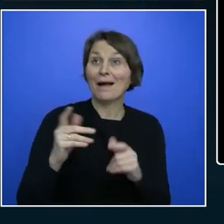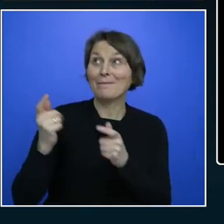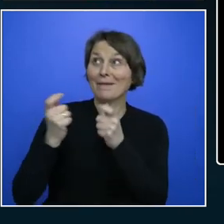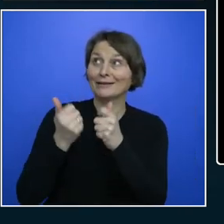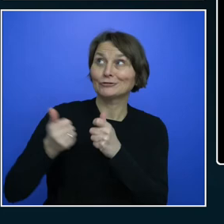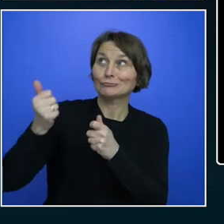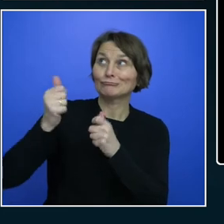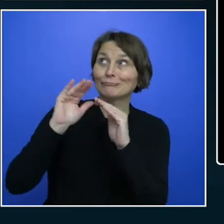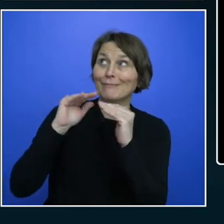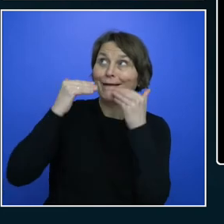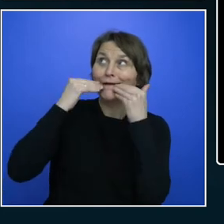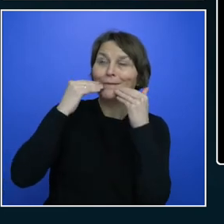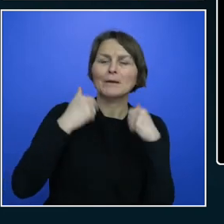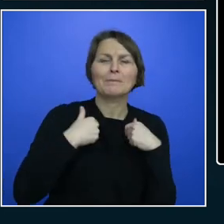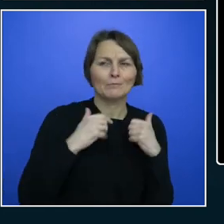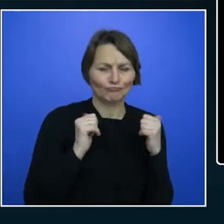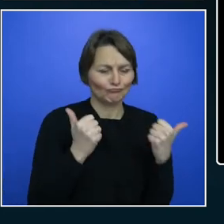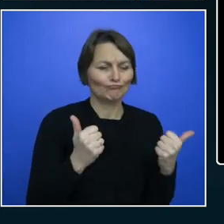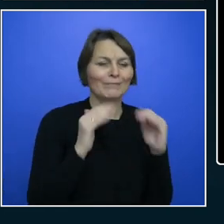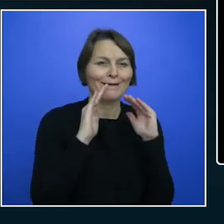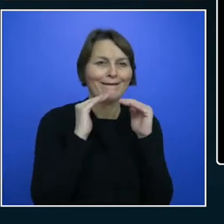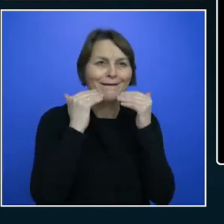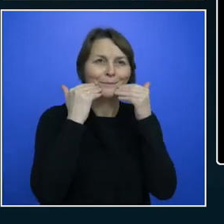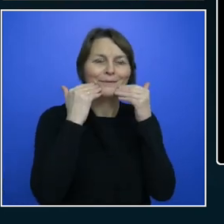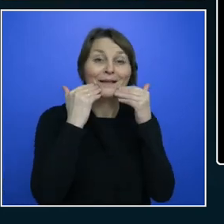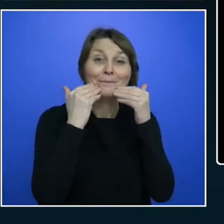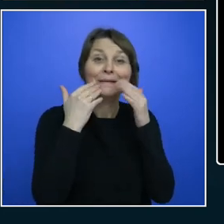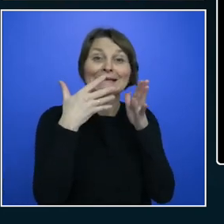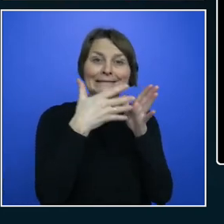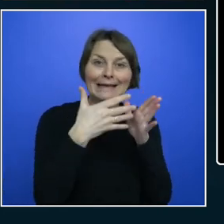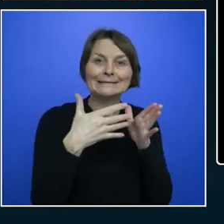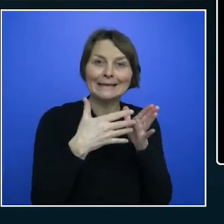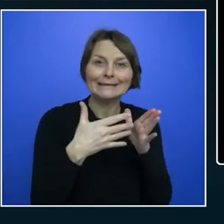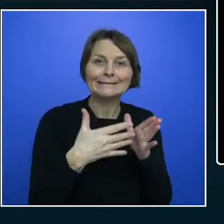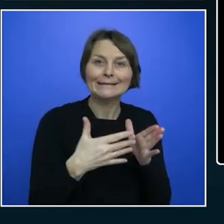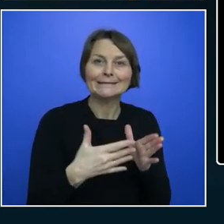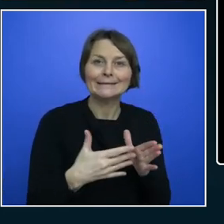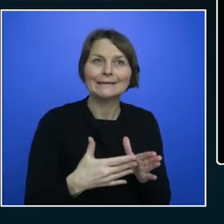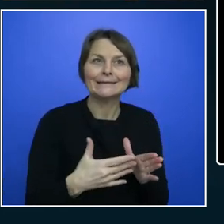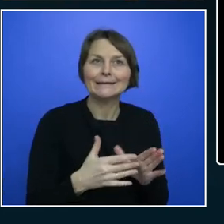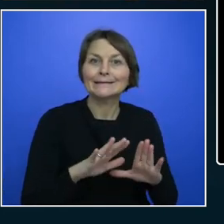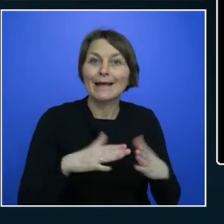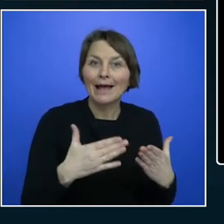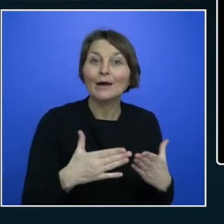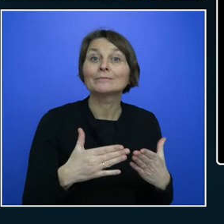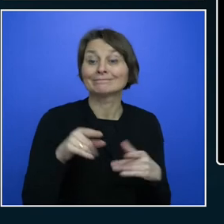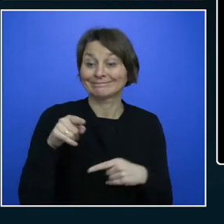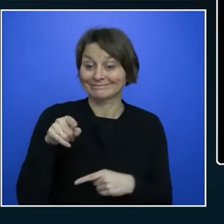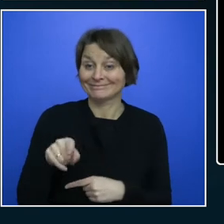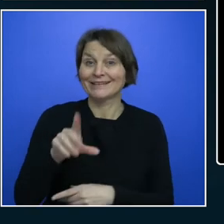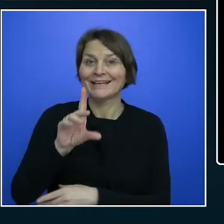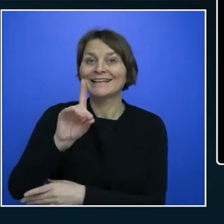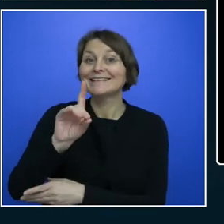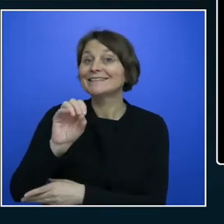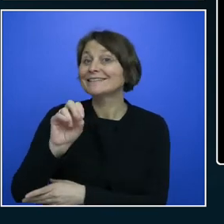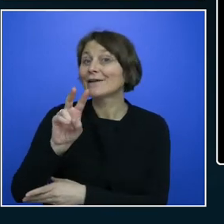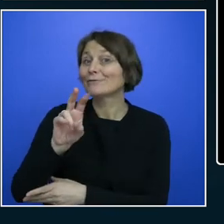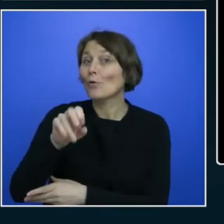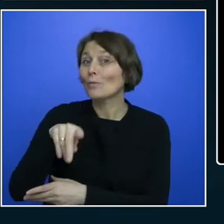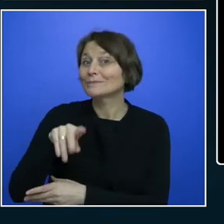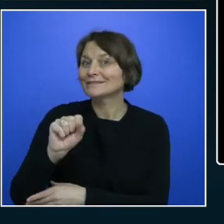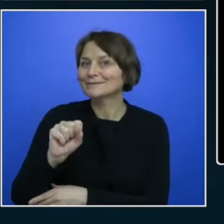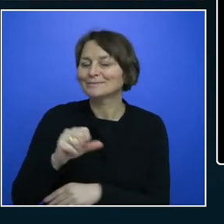because I'm testing, obviously, all the time with my Azure DevOps. Next thing I want to show you is